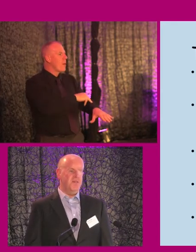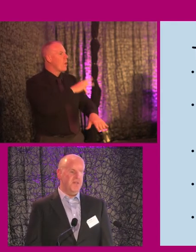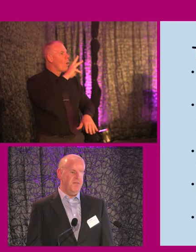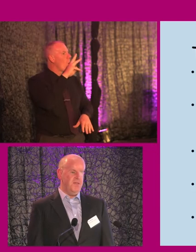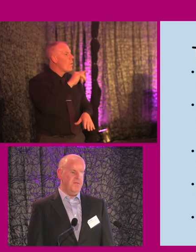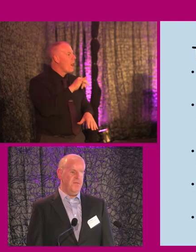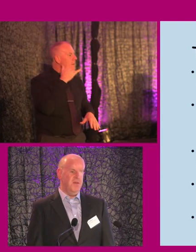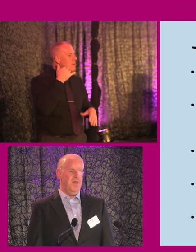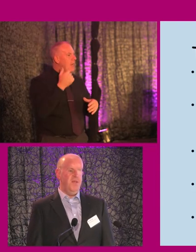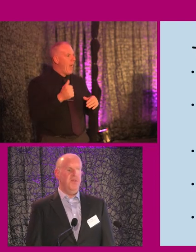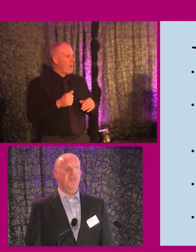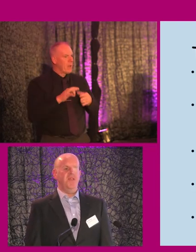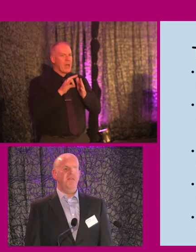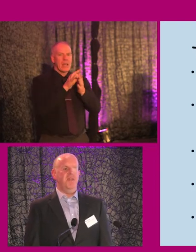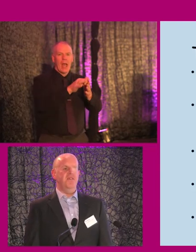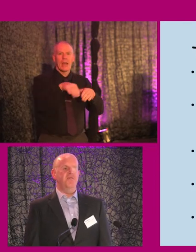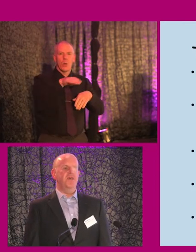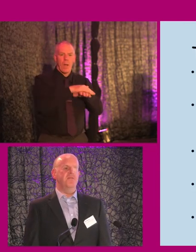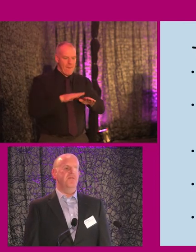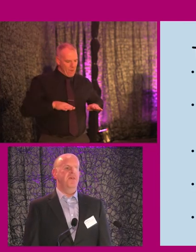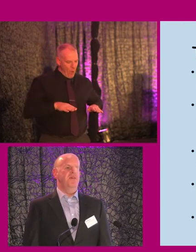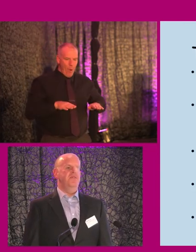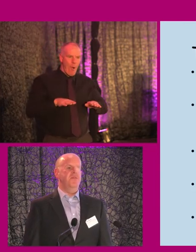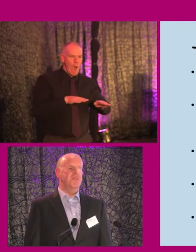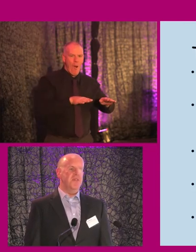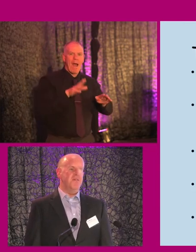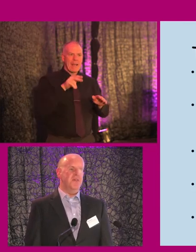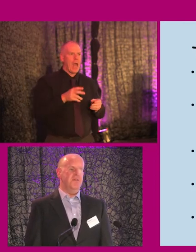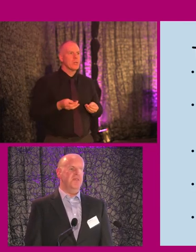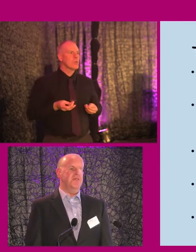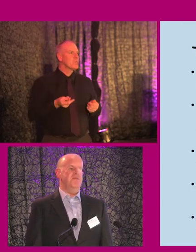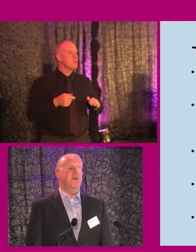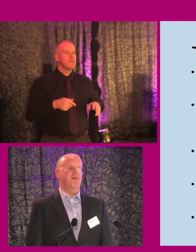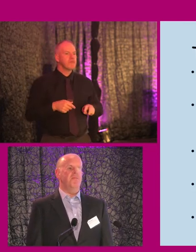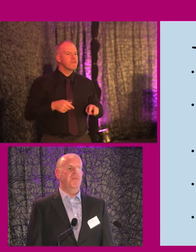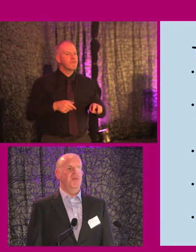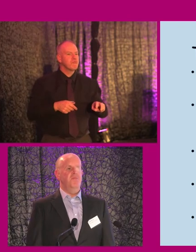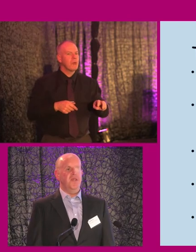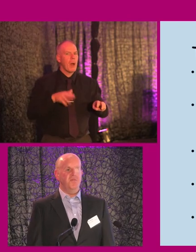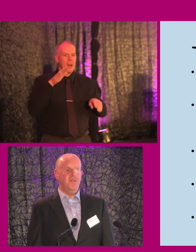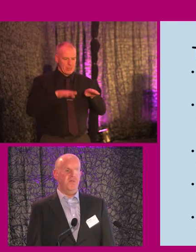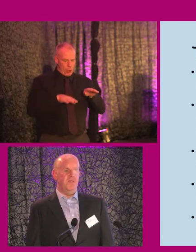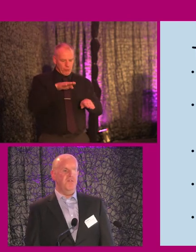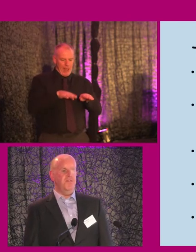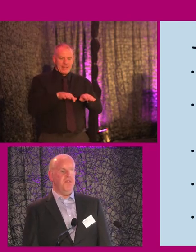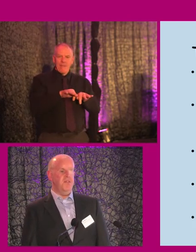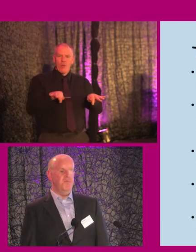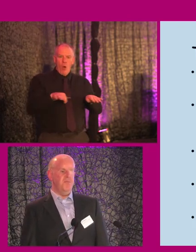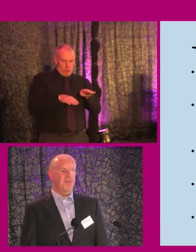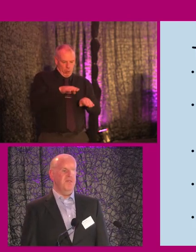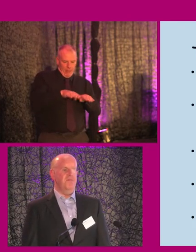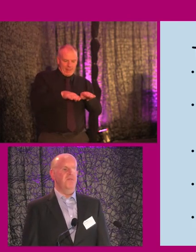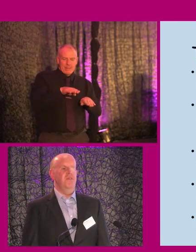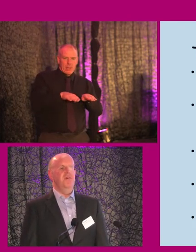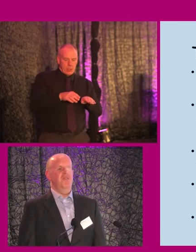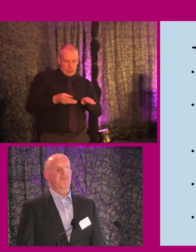guides on the floor, which let me navigate around, seamlessly around these kind of breakout spaces, because if I just stick to the smooth